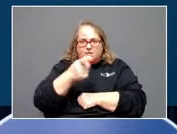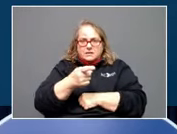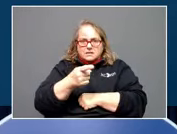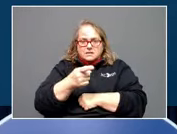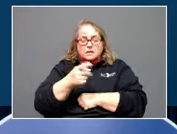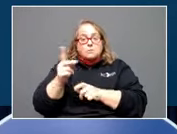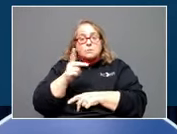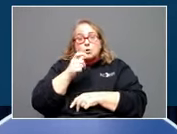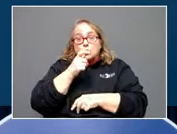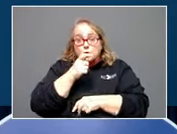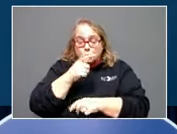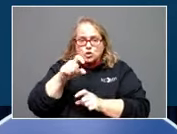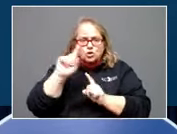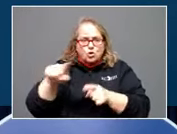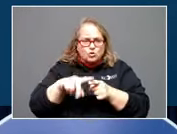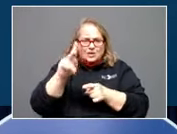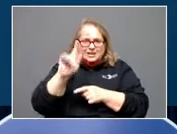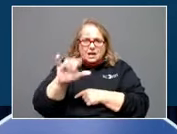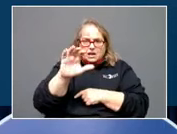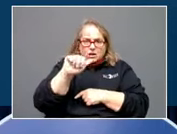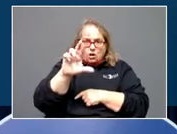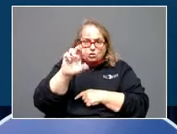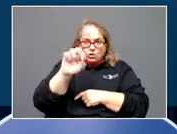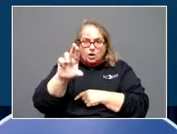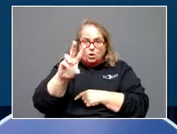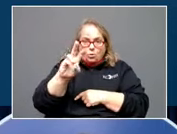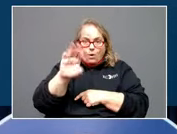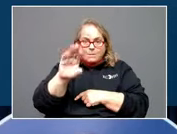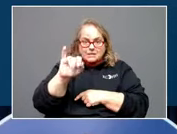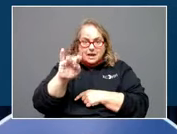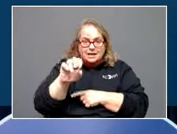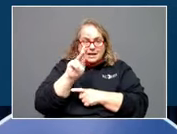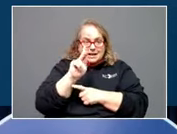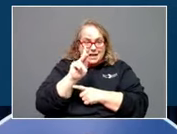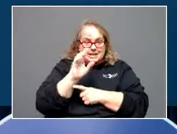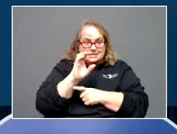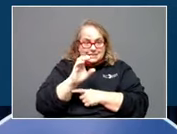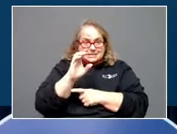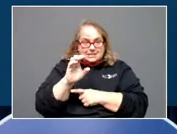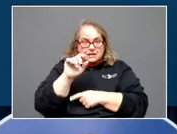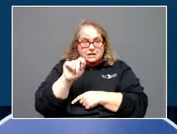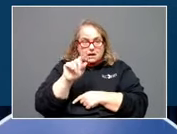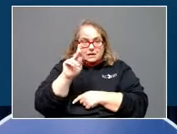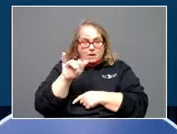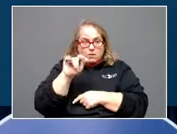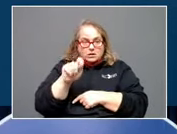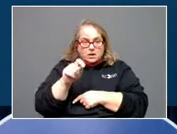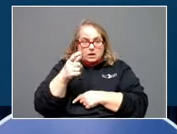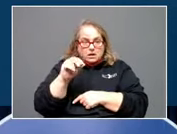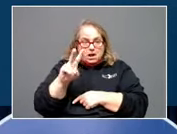should go to the Kentucky Career website, kcc.ky.gov, or call